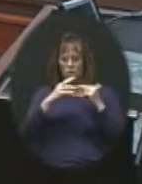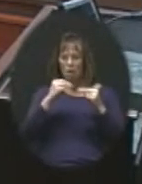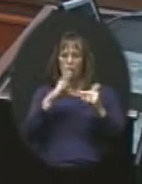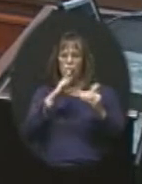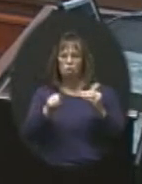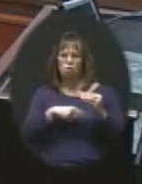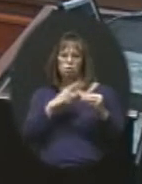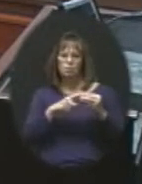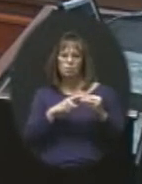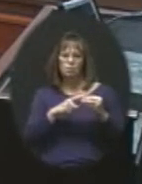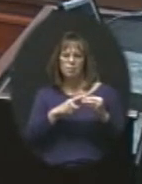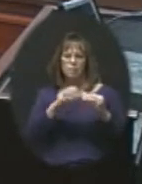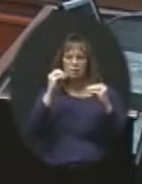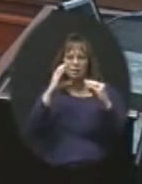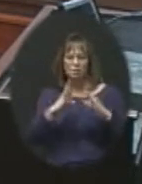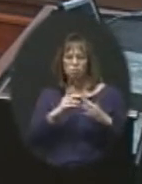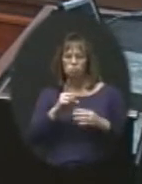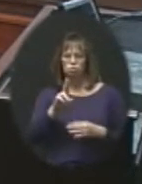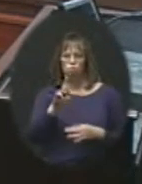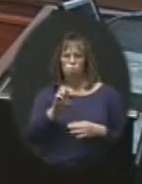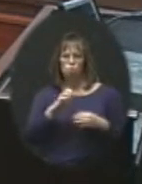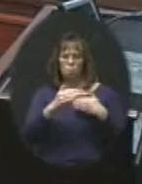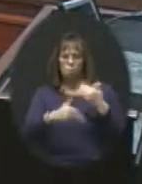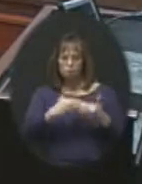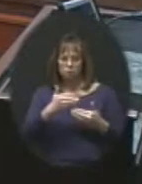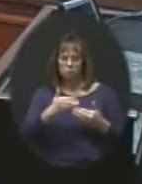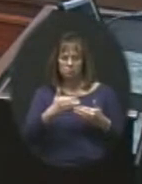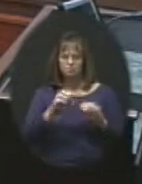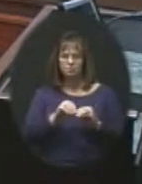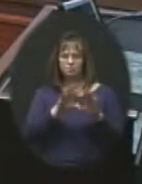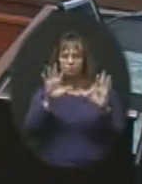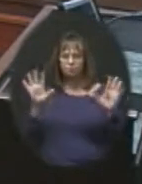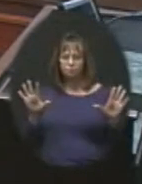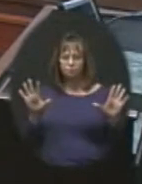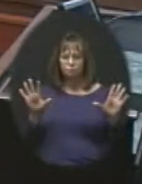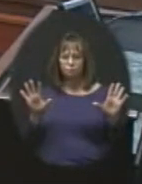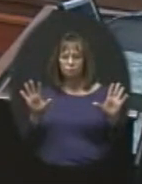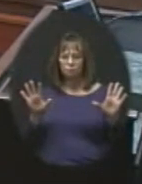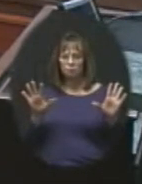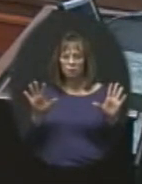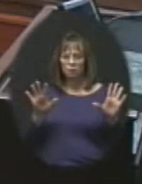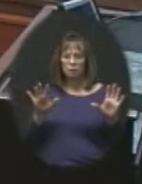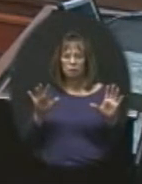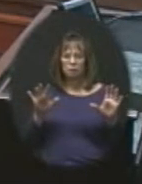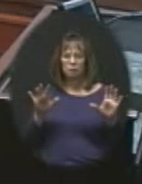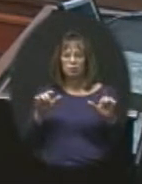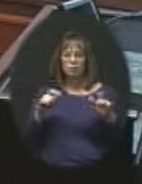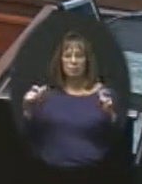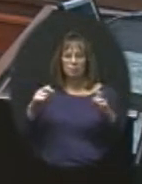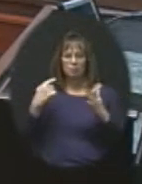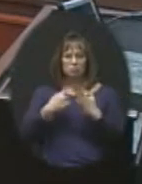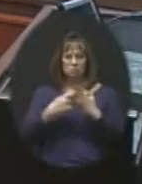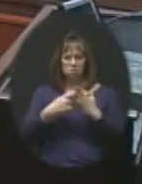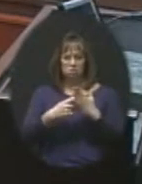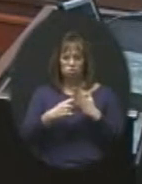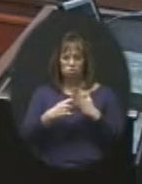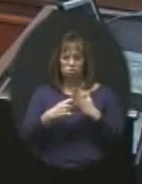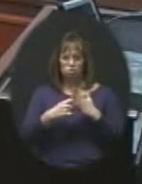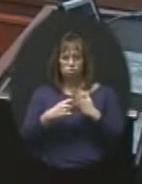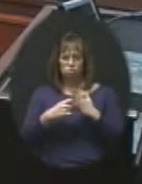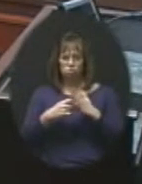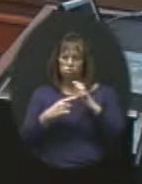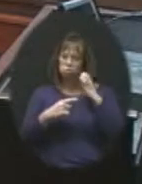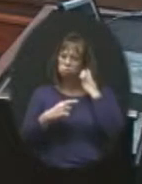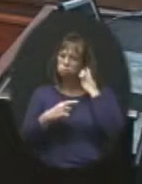about the teacher due process. And this is obviously, again, this is where the biggest discussions, debates, and